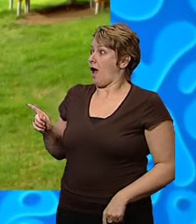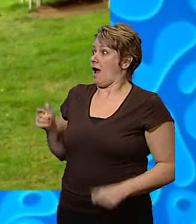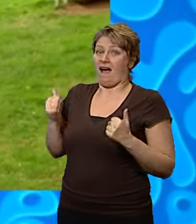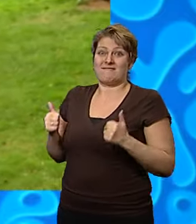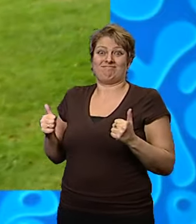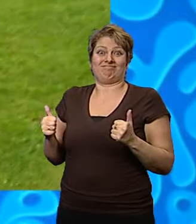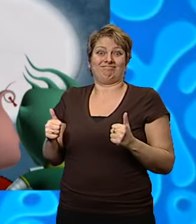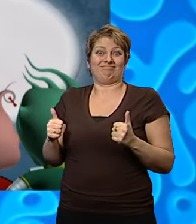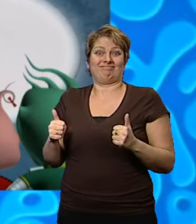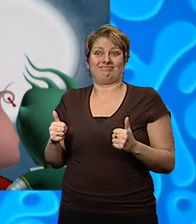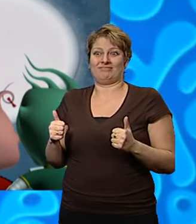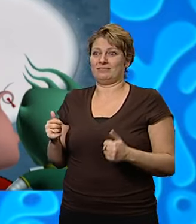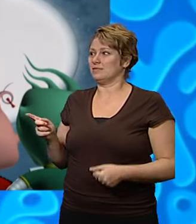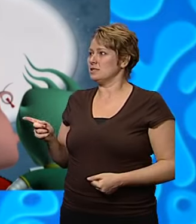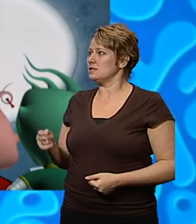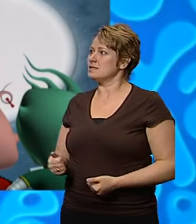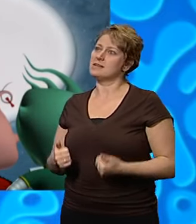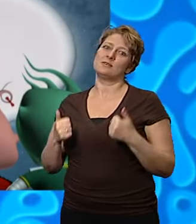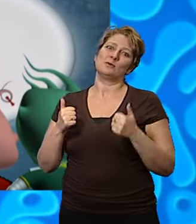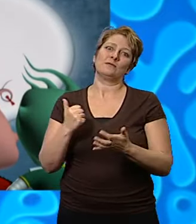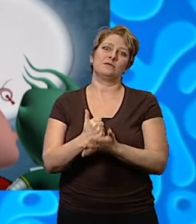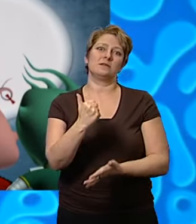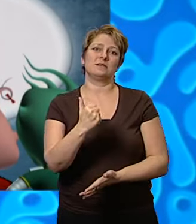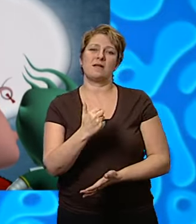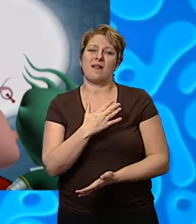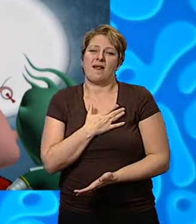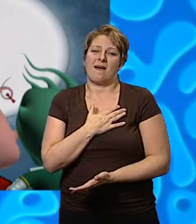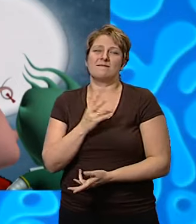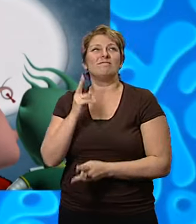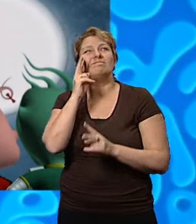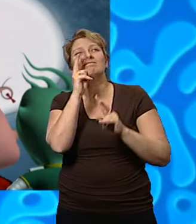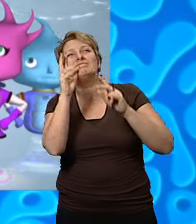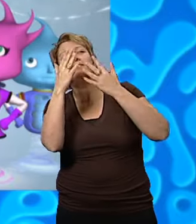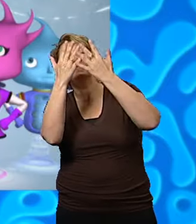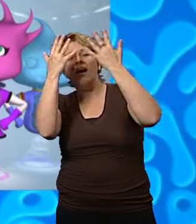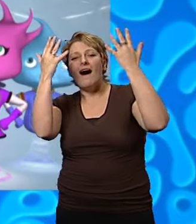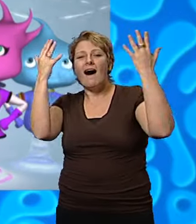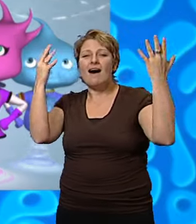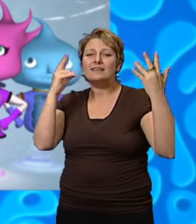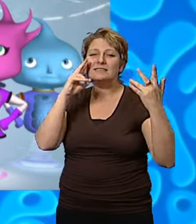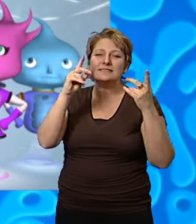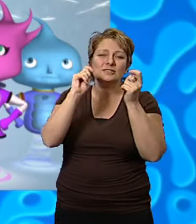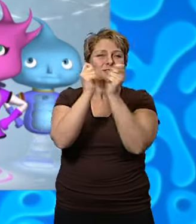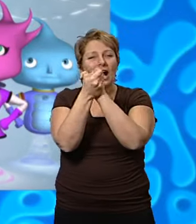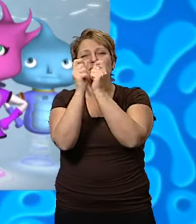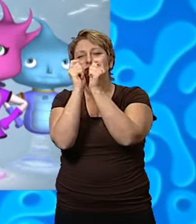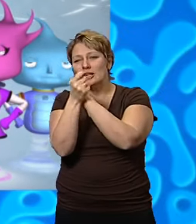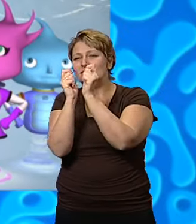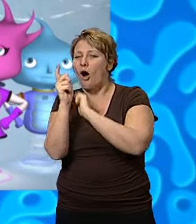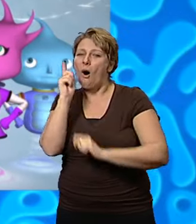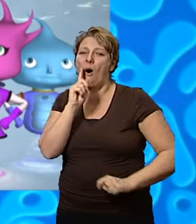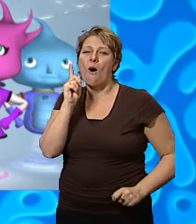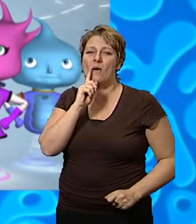Oh, brilliant! Oh, cool, man. I just love looking at the sky because the scene changes all the time.